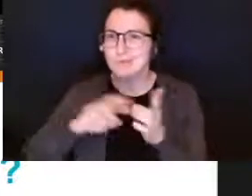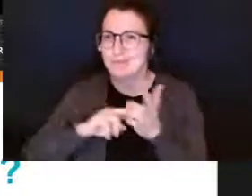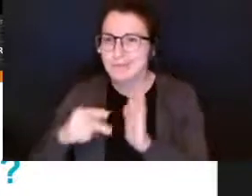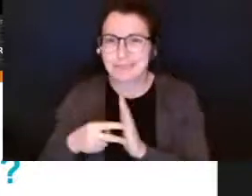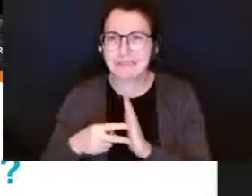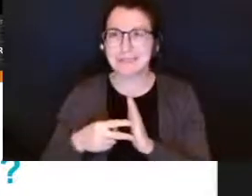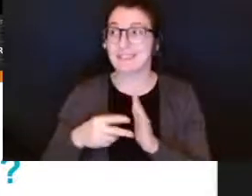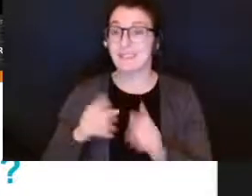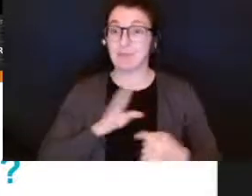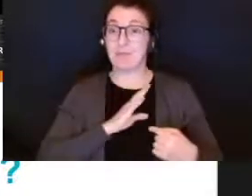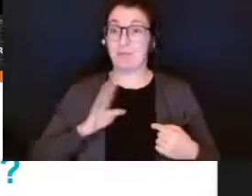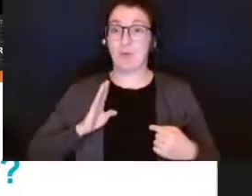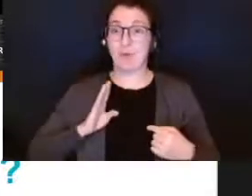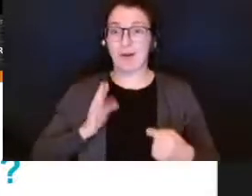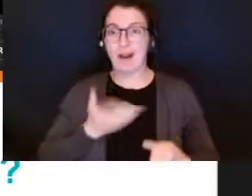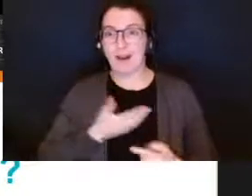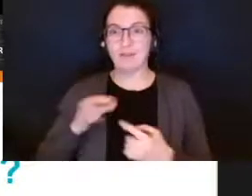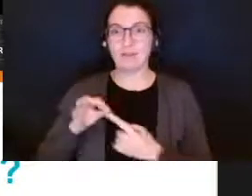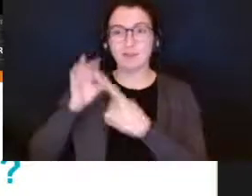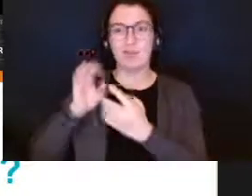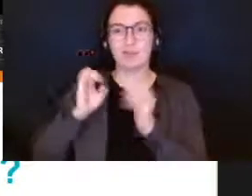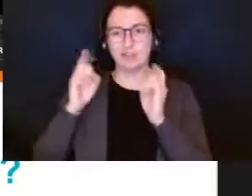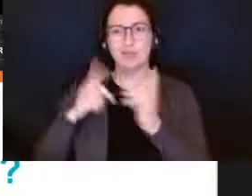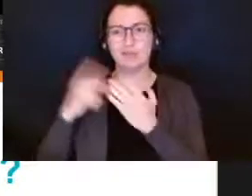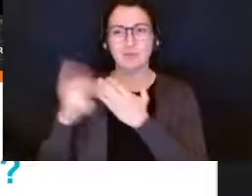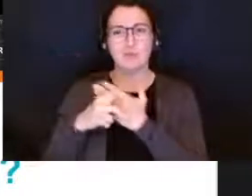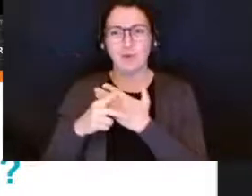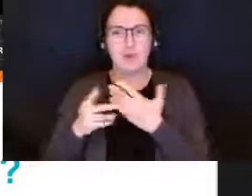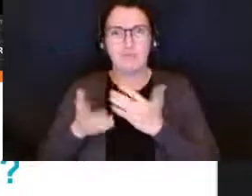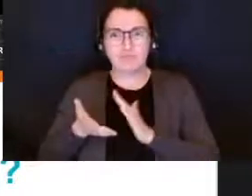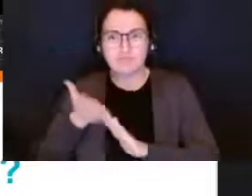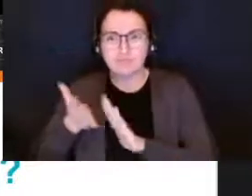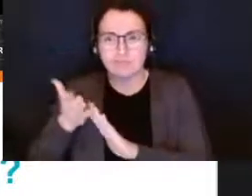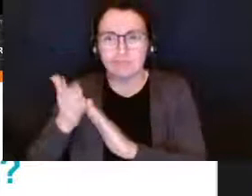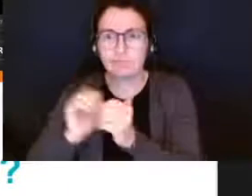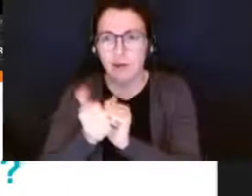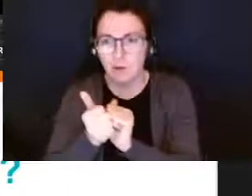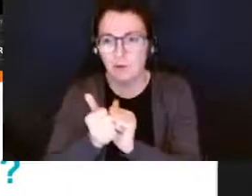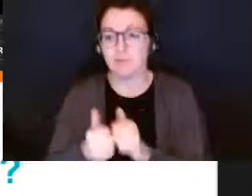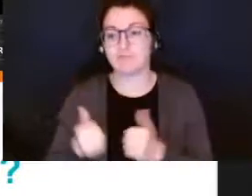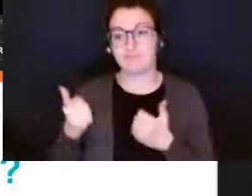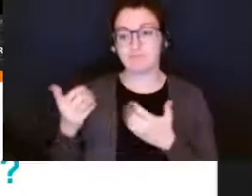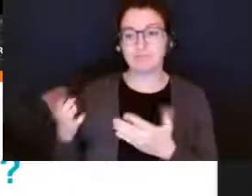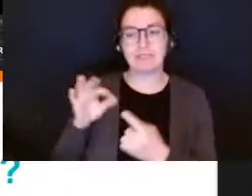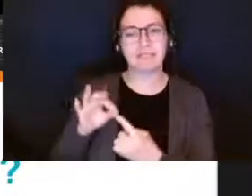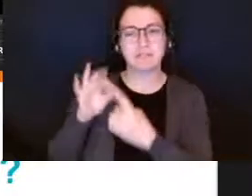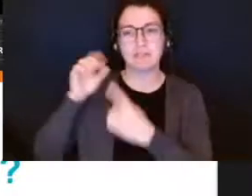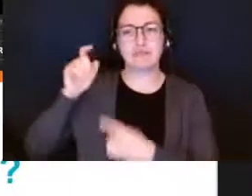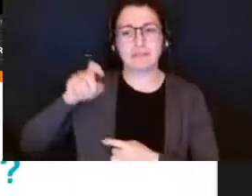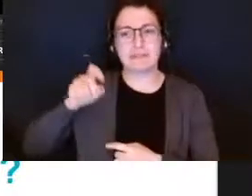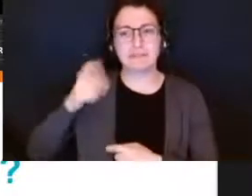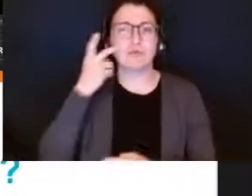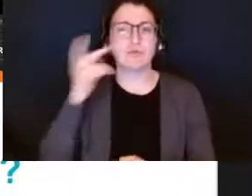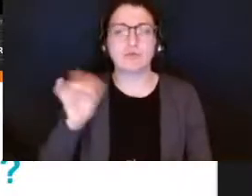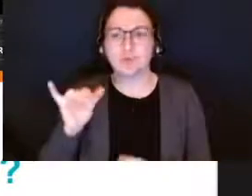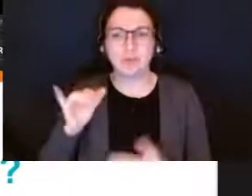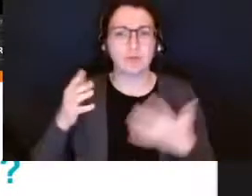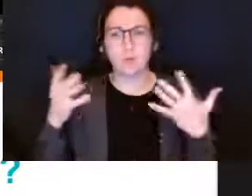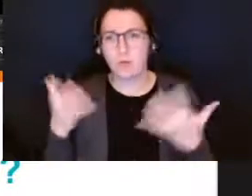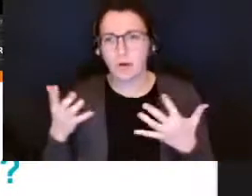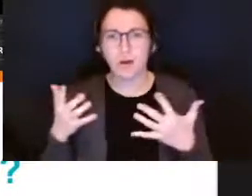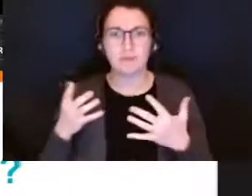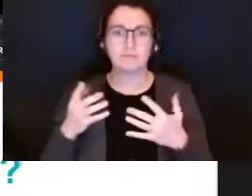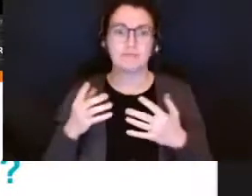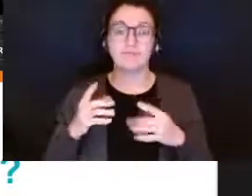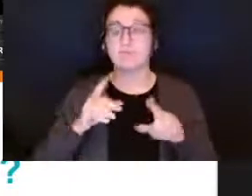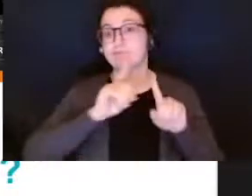works in our board so what are special needs or exceptionalities in education many types of special needs exist and